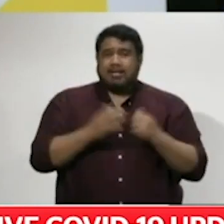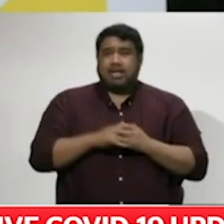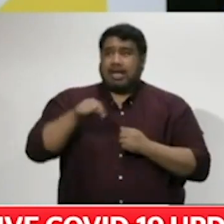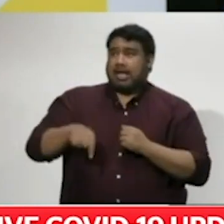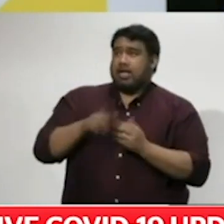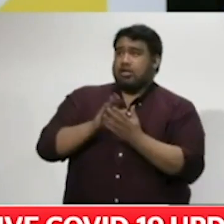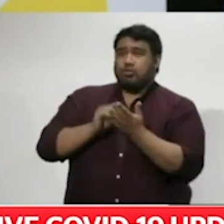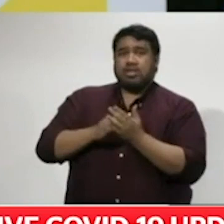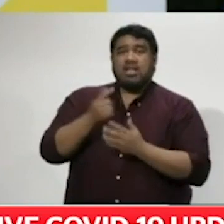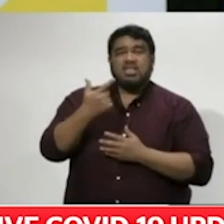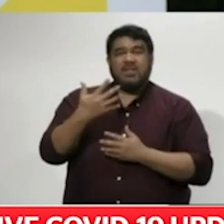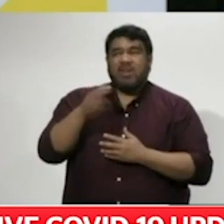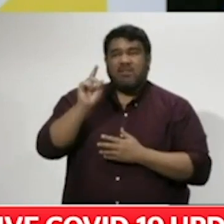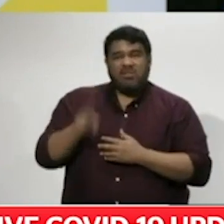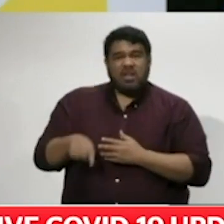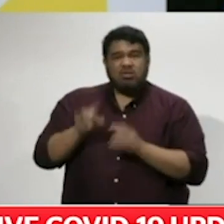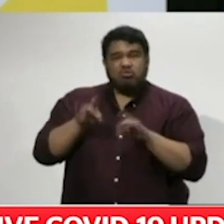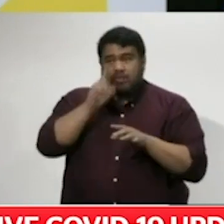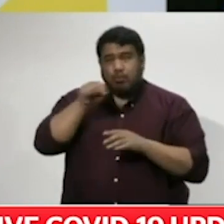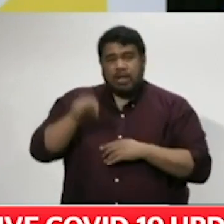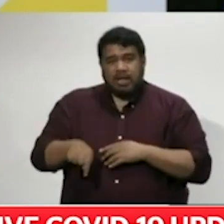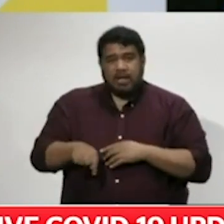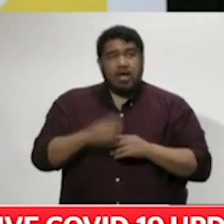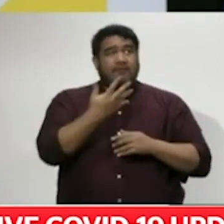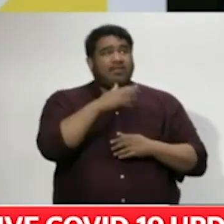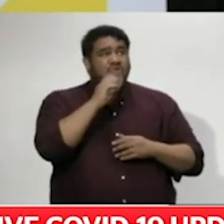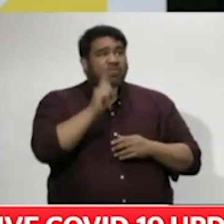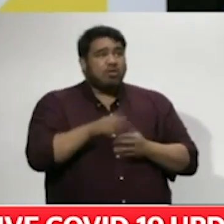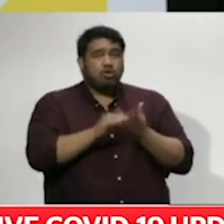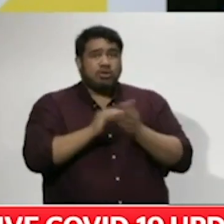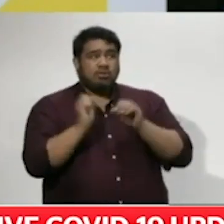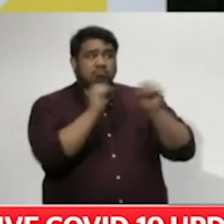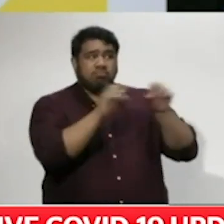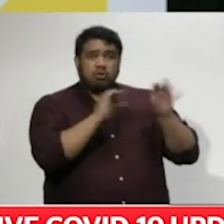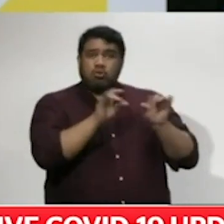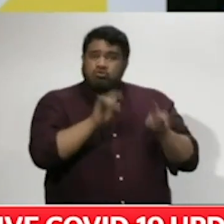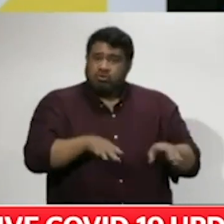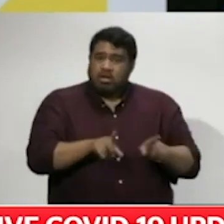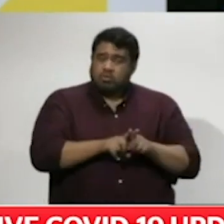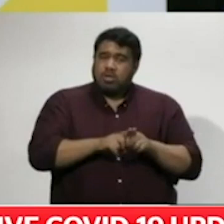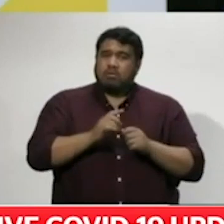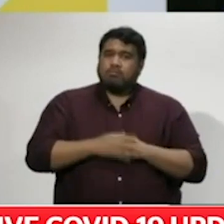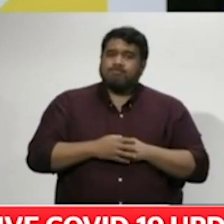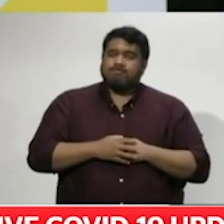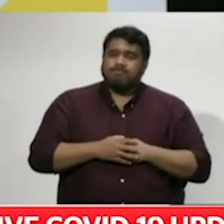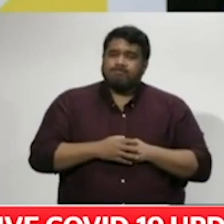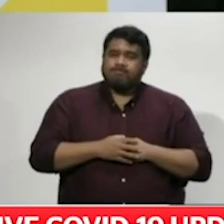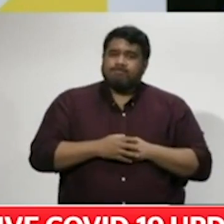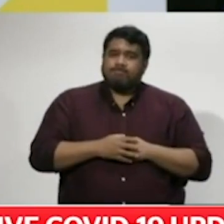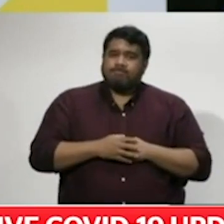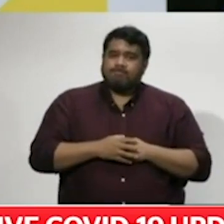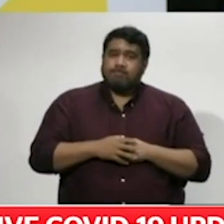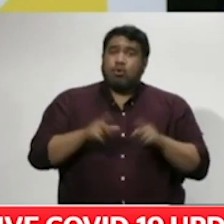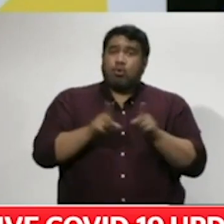in New Zealand and more than half a million Kiwis in Australia. We're also Australia's largest export market by number of exporting